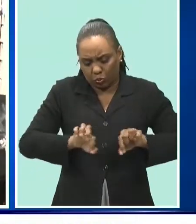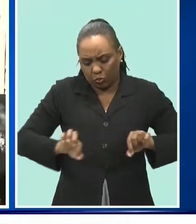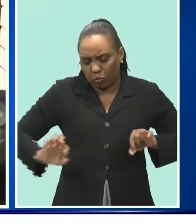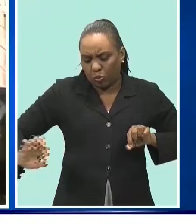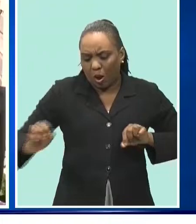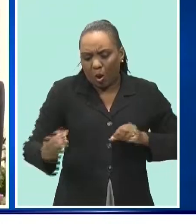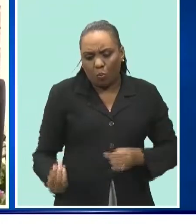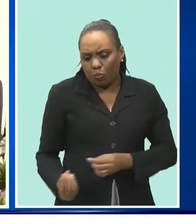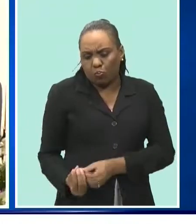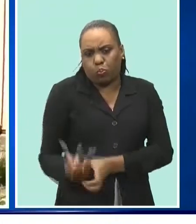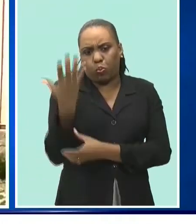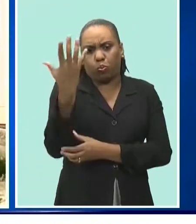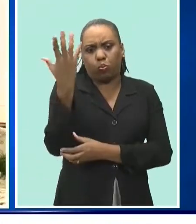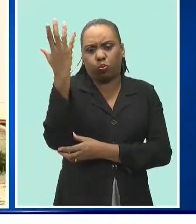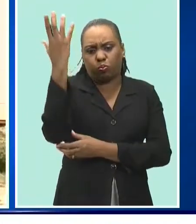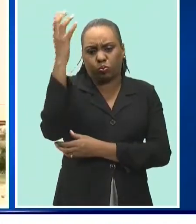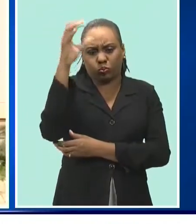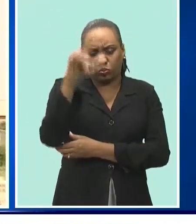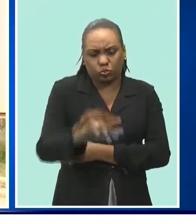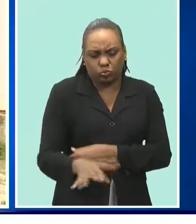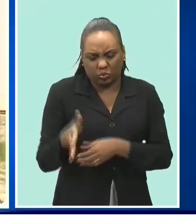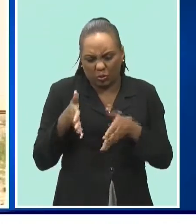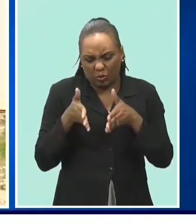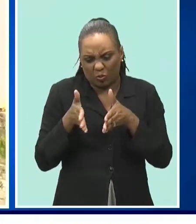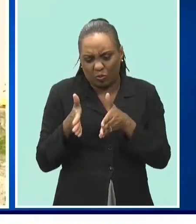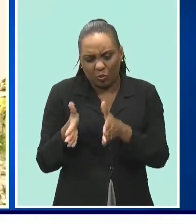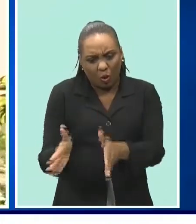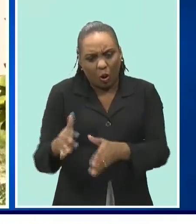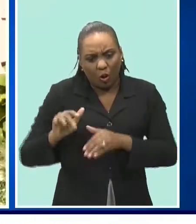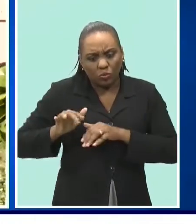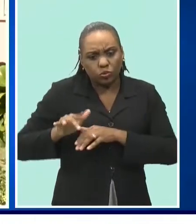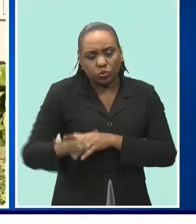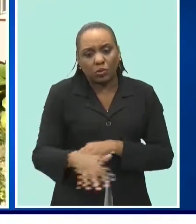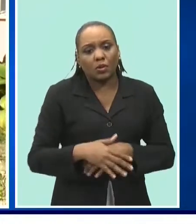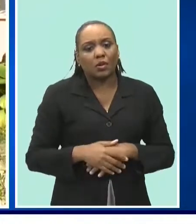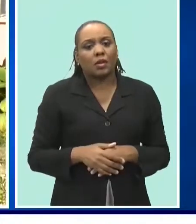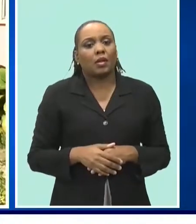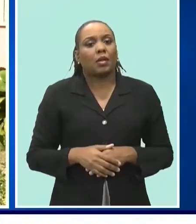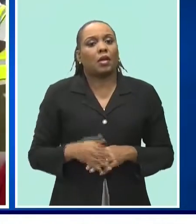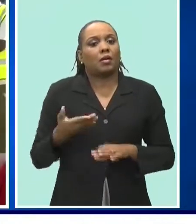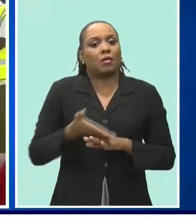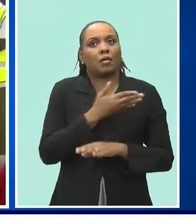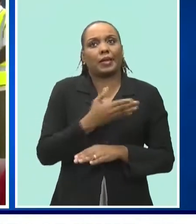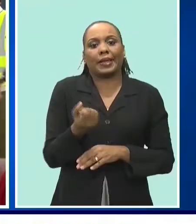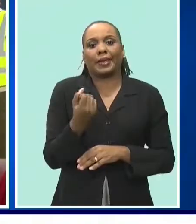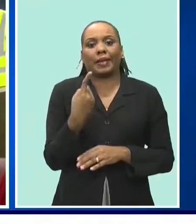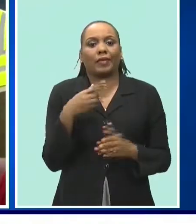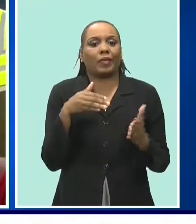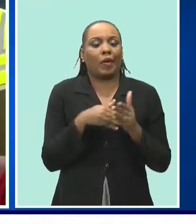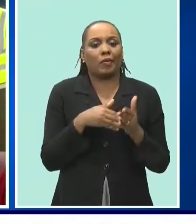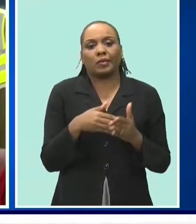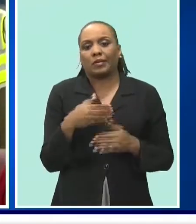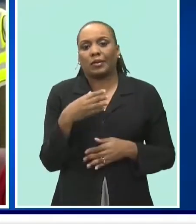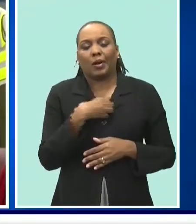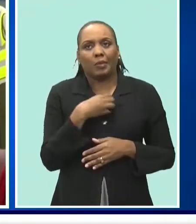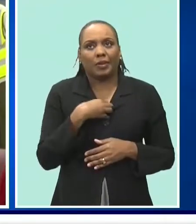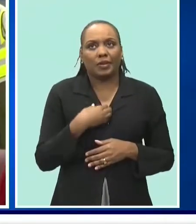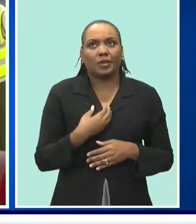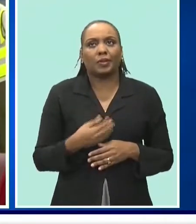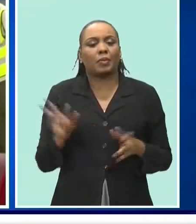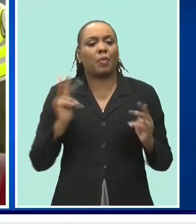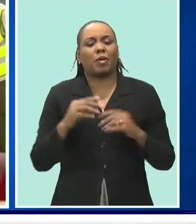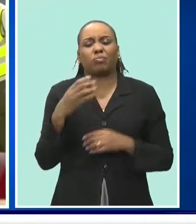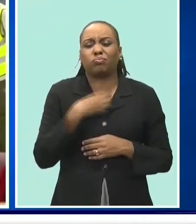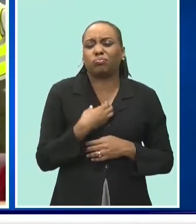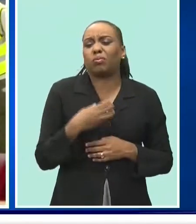hours repairs program was introduced to deal with a backlog of close to 11 000 complaints repeated complaints as well coming